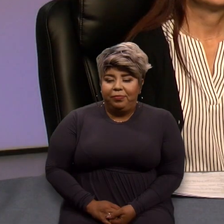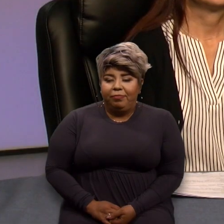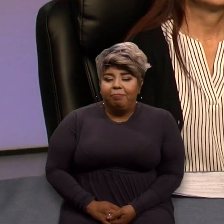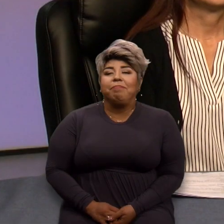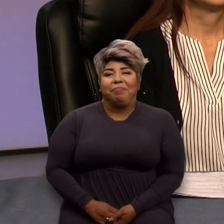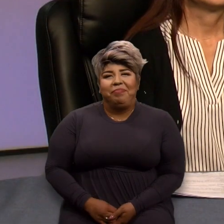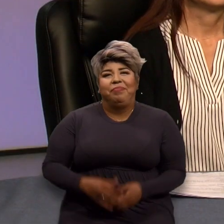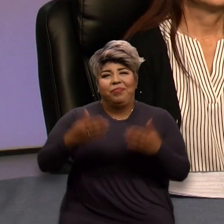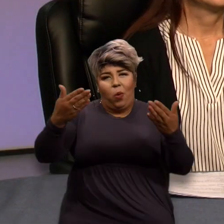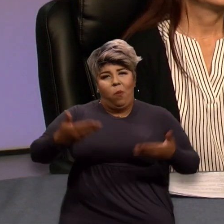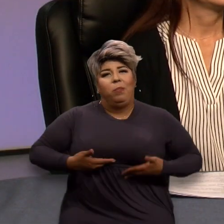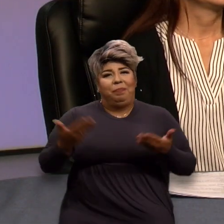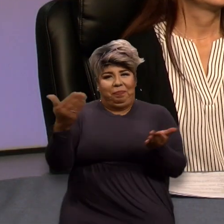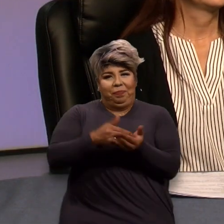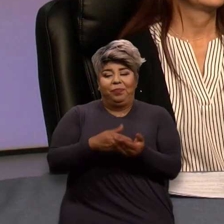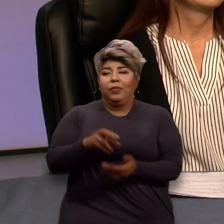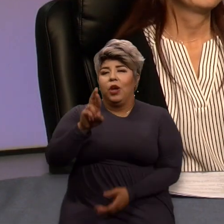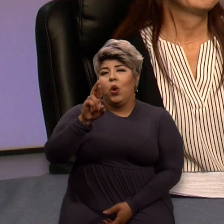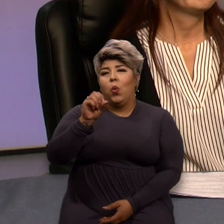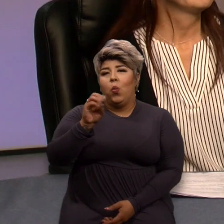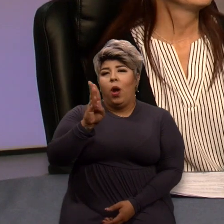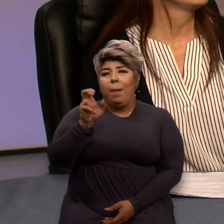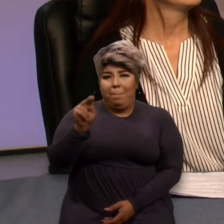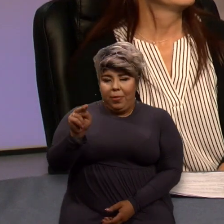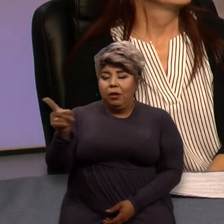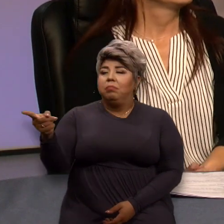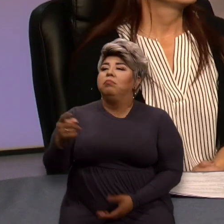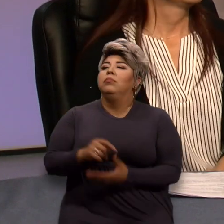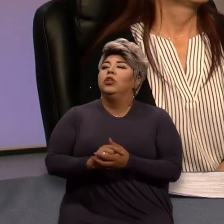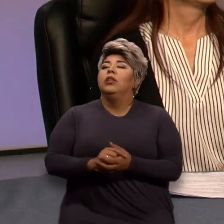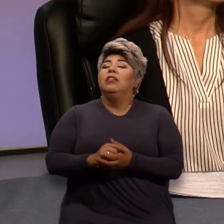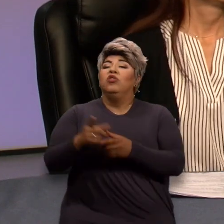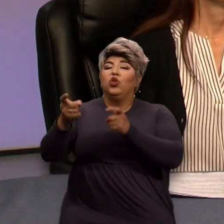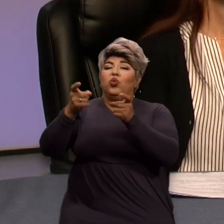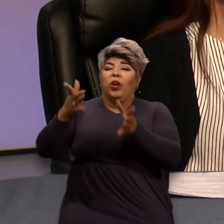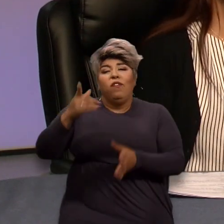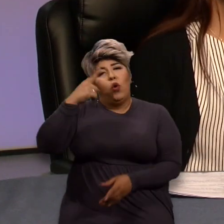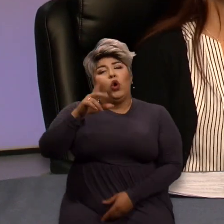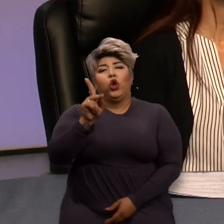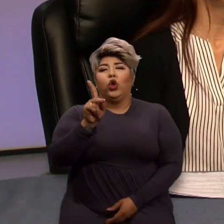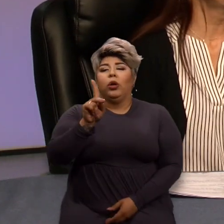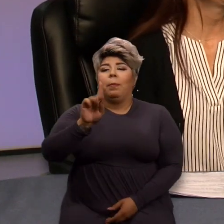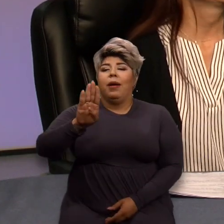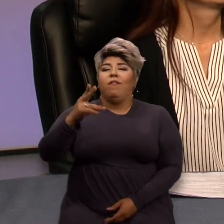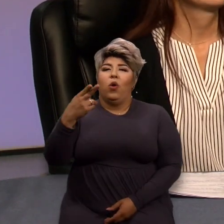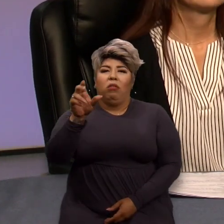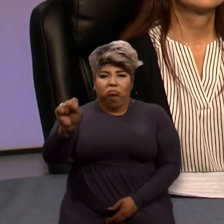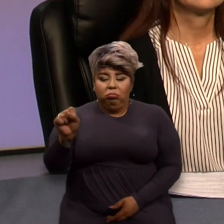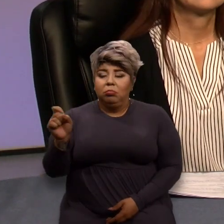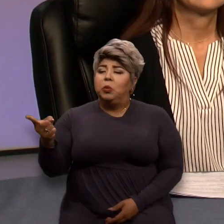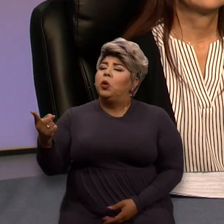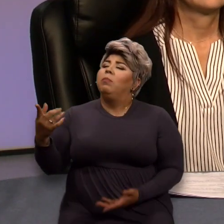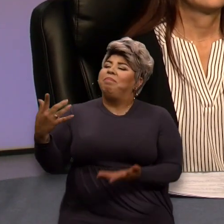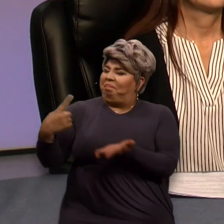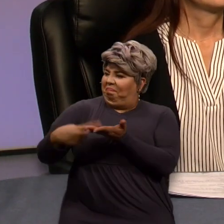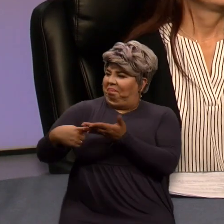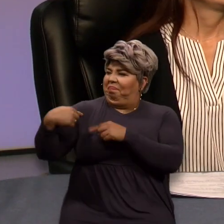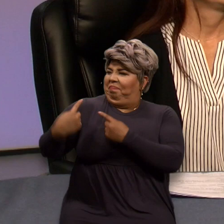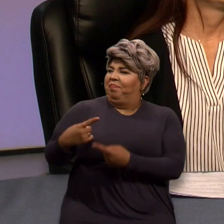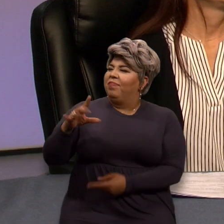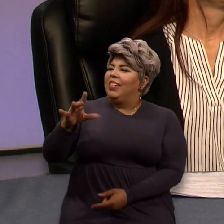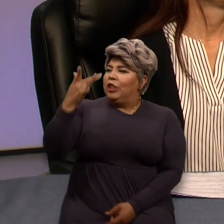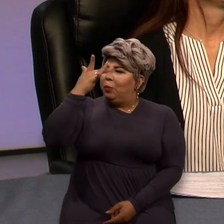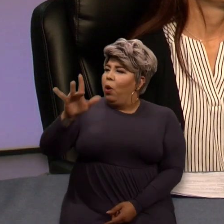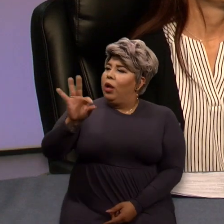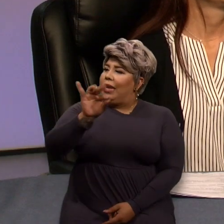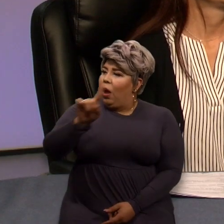All right, welcome back. Joining me now is Robin Taylor, the Deputy Director of Kern Behavioral Health and Recovery Services. Here to talk more about the smart911 service and